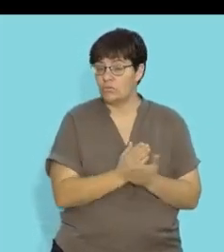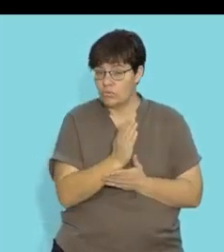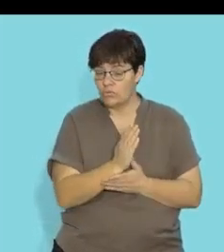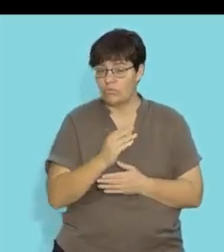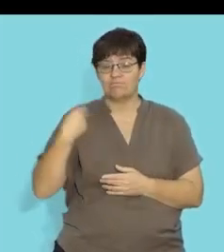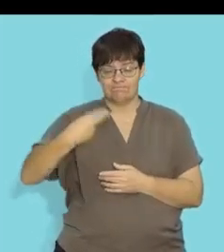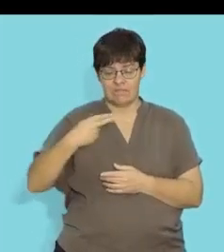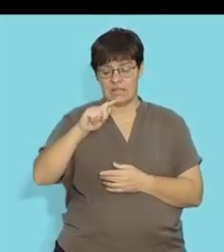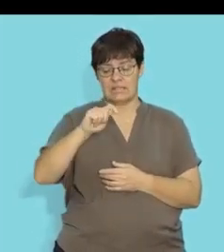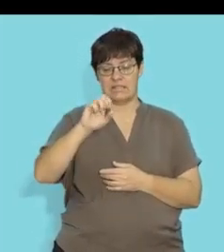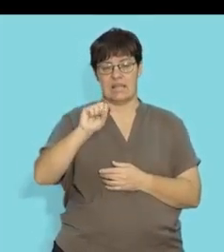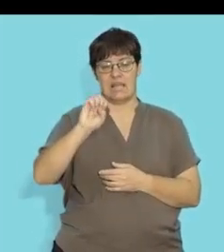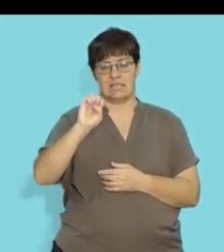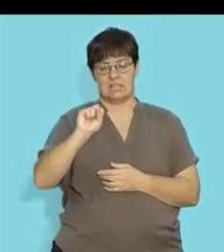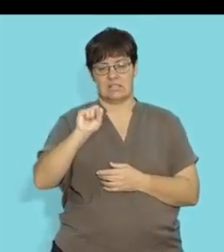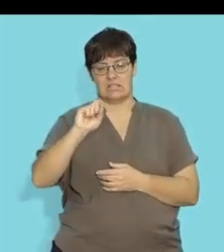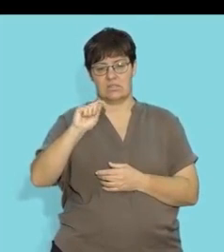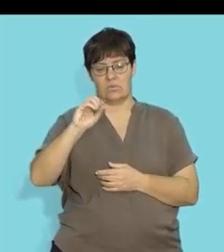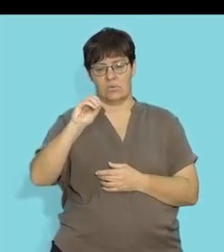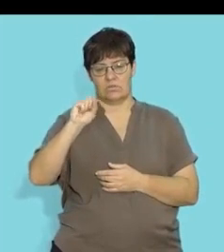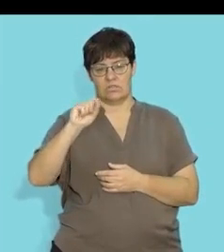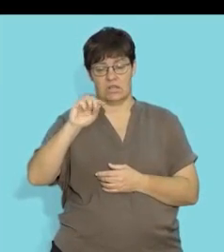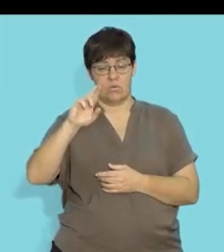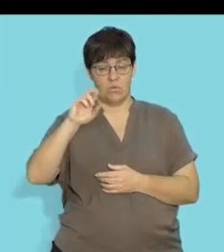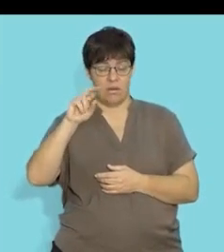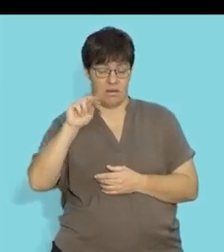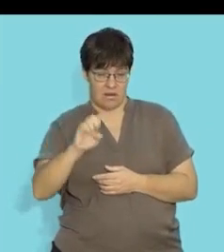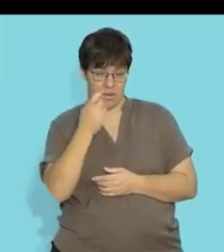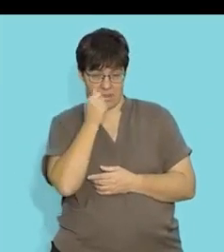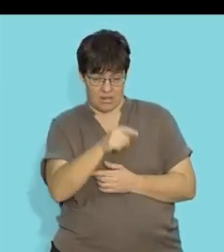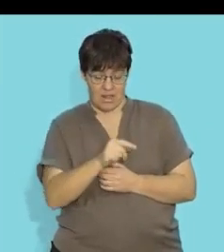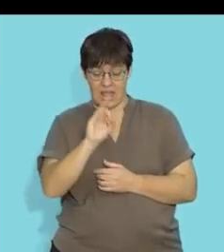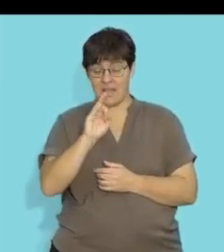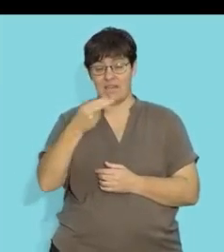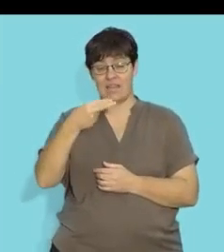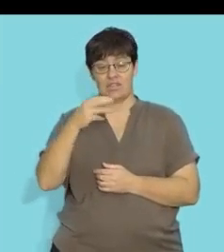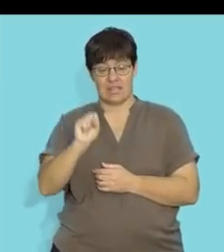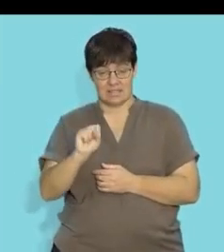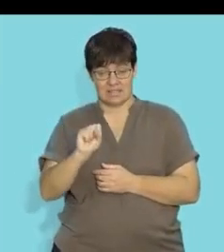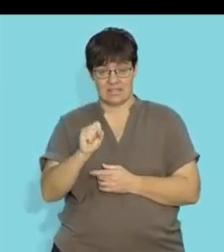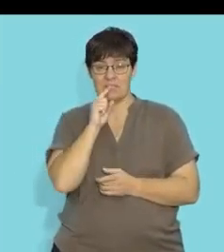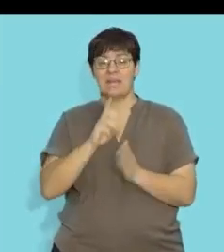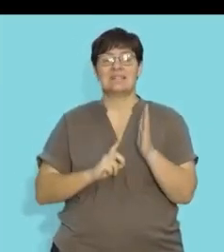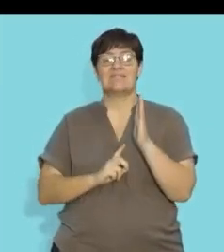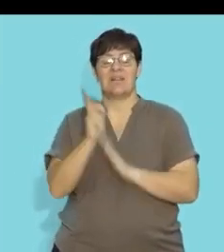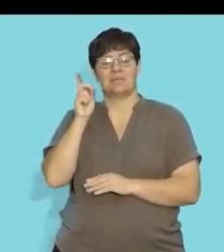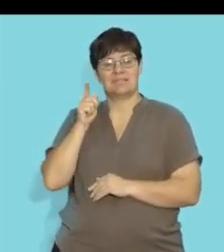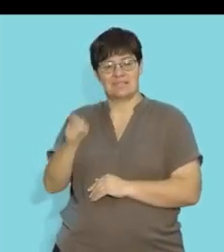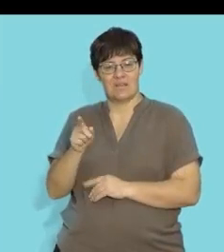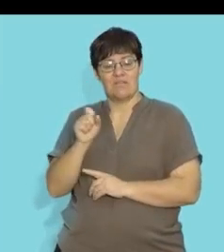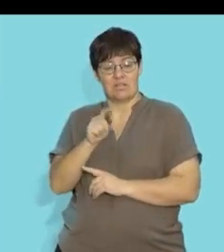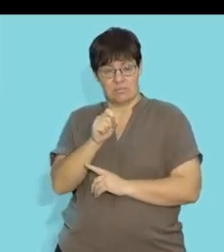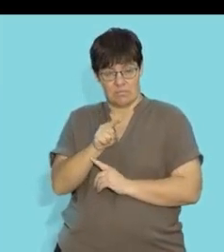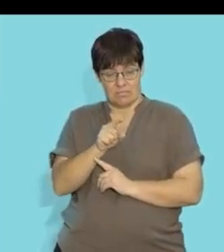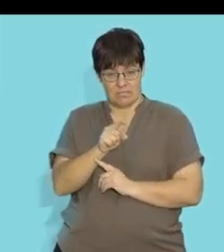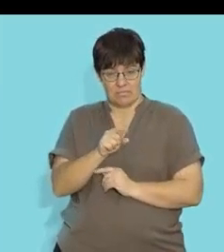hormone testosterone in males so if we look at it fsh that stimulates the development of the sperm cells